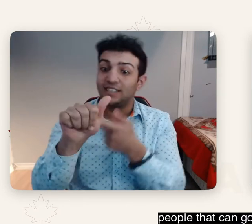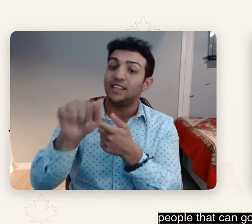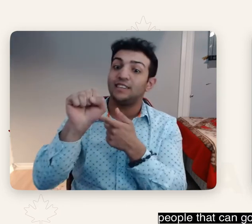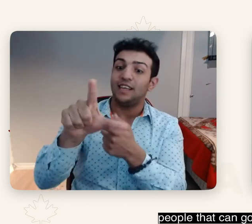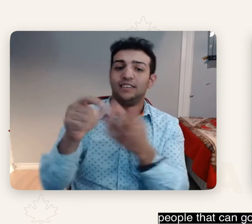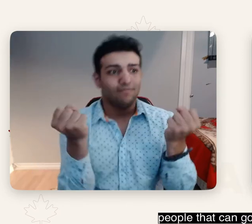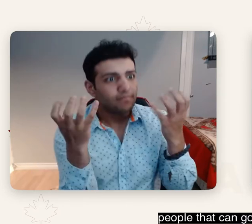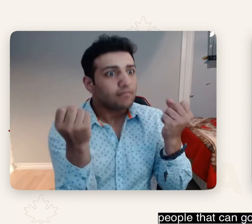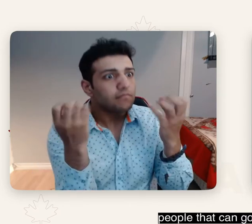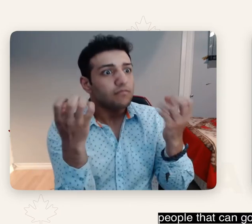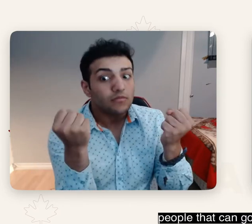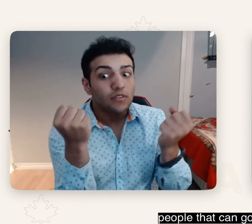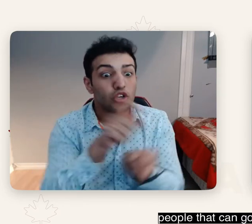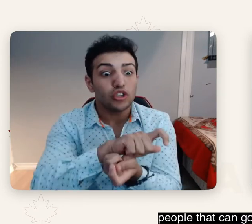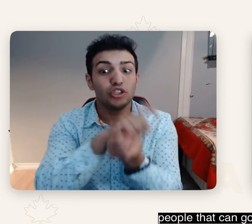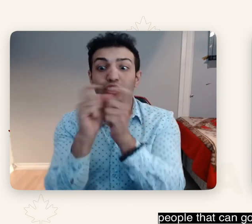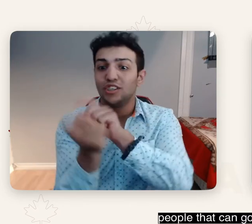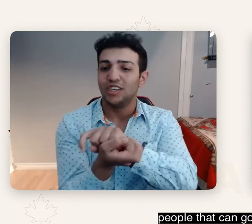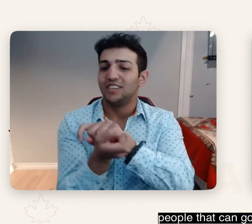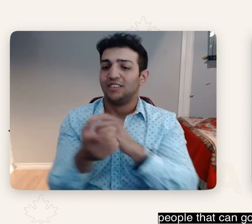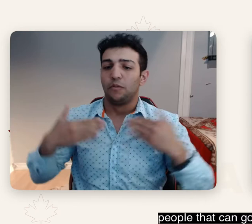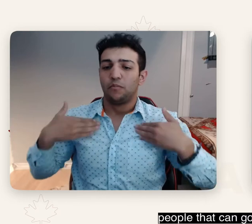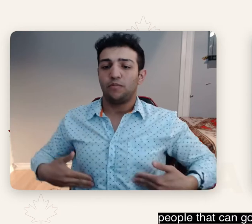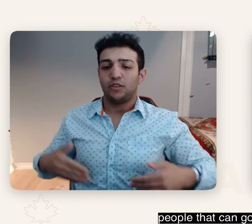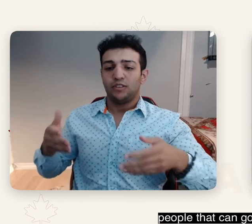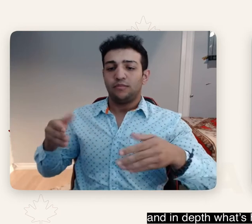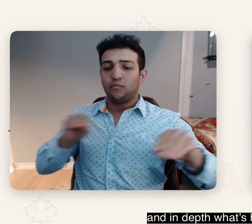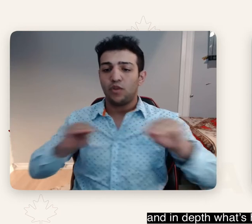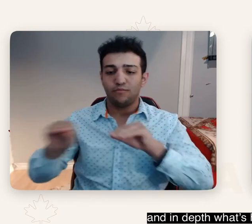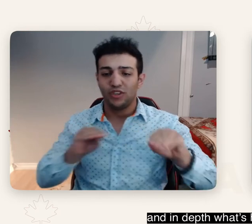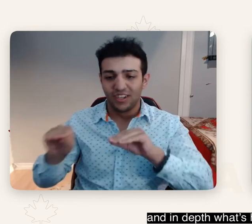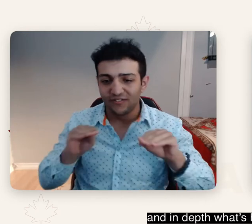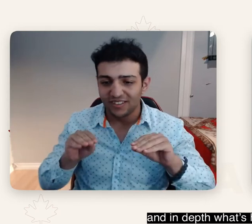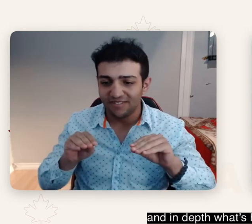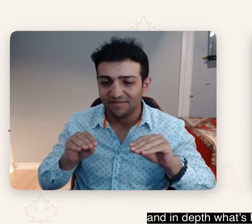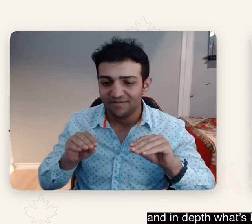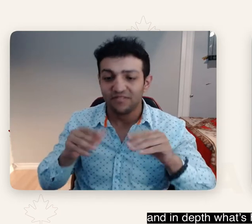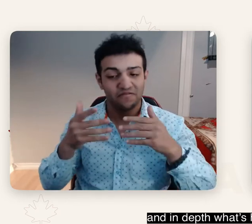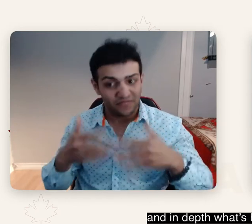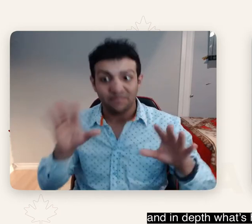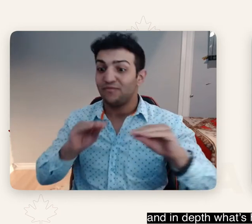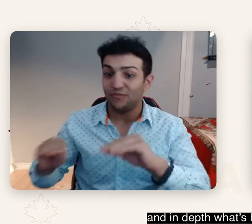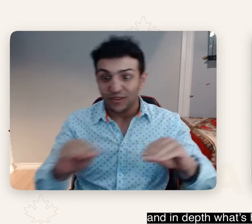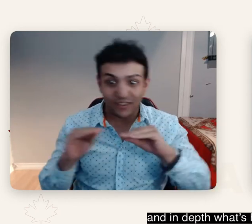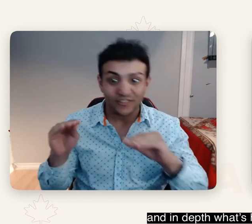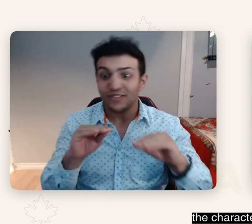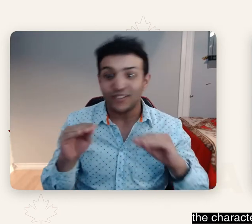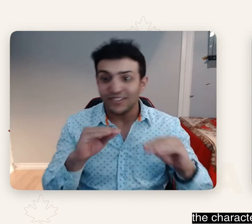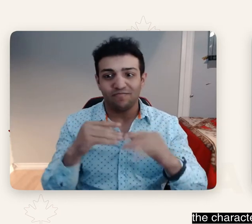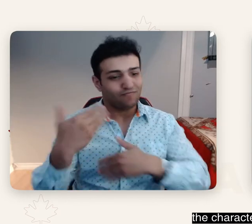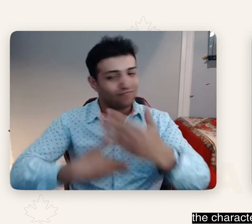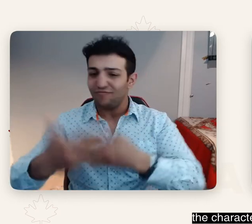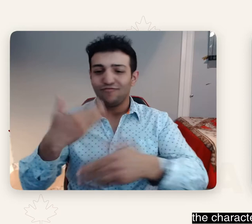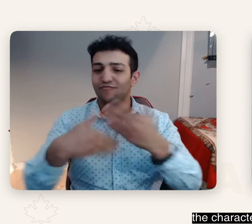through and explain on the surface and in depth what's happening. Um, not only to understand